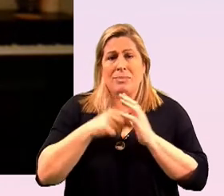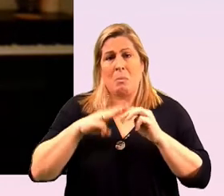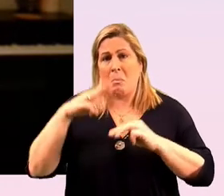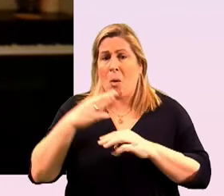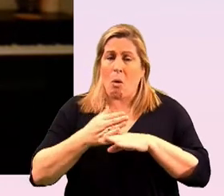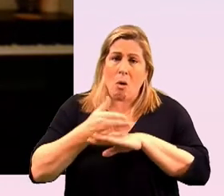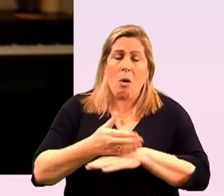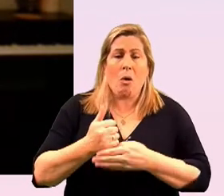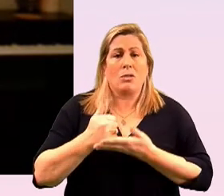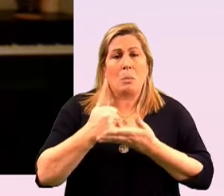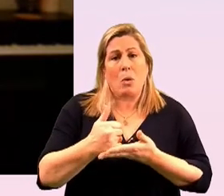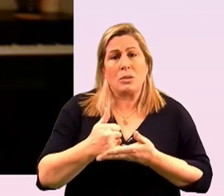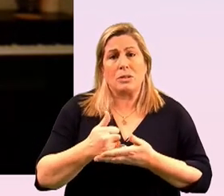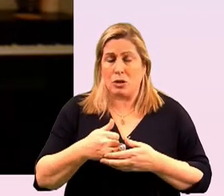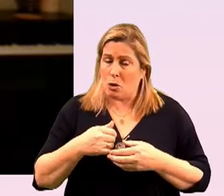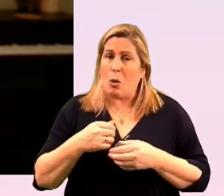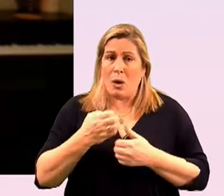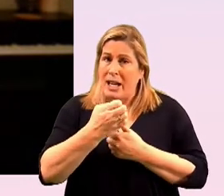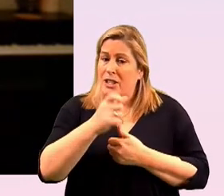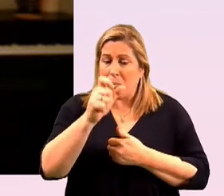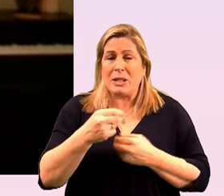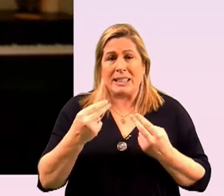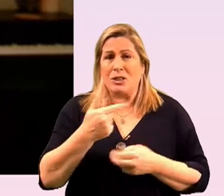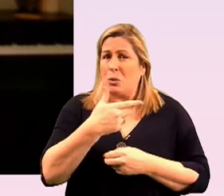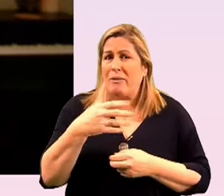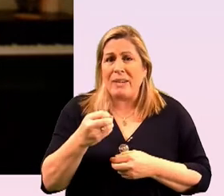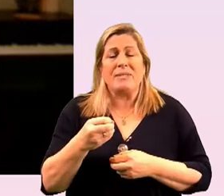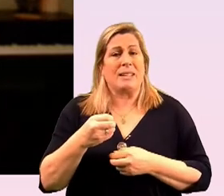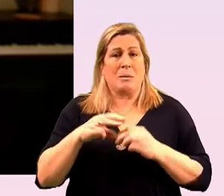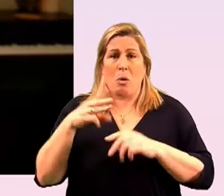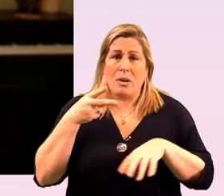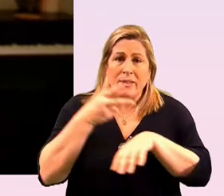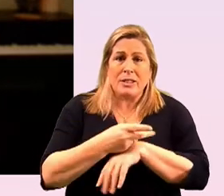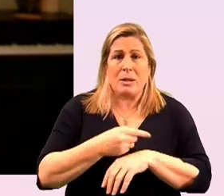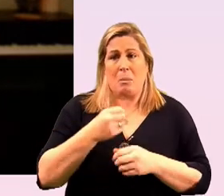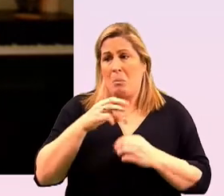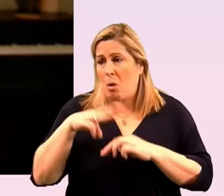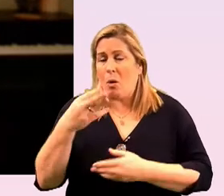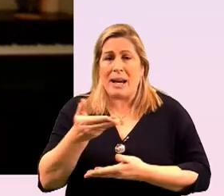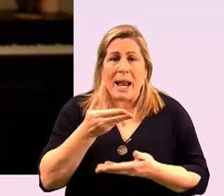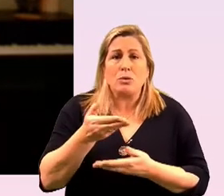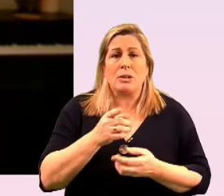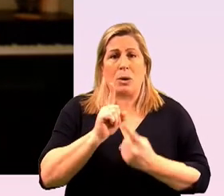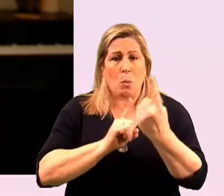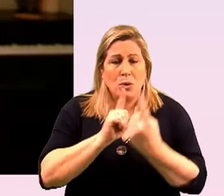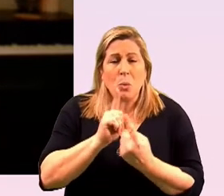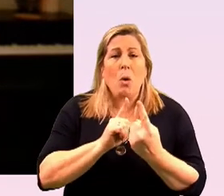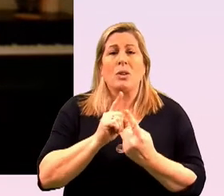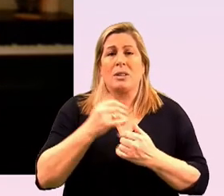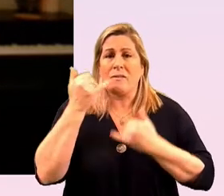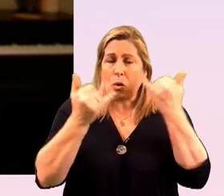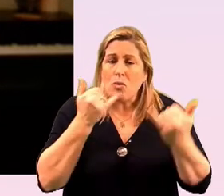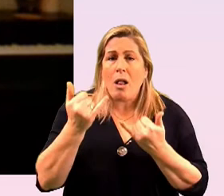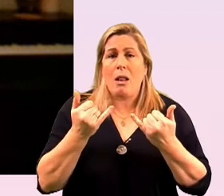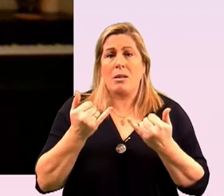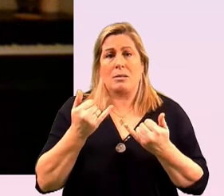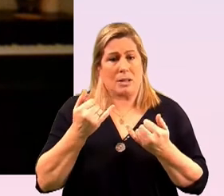250 more interventions it's more counseling appointments more one-to-ones phone calls emails and otherwise and what we would